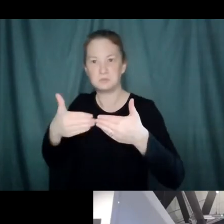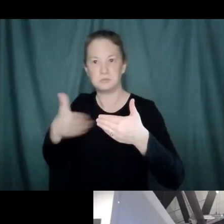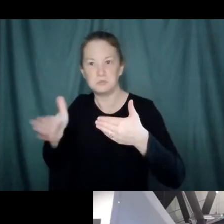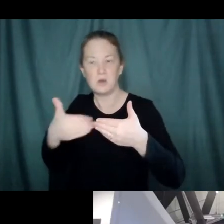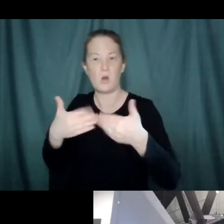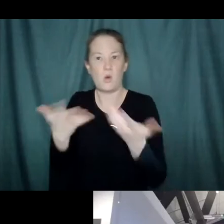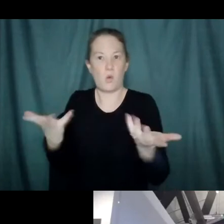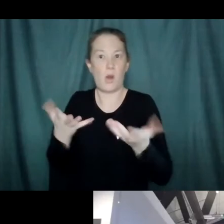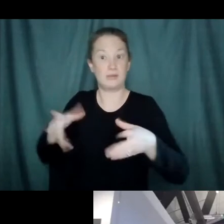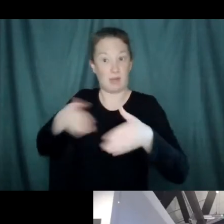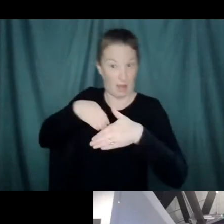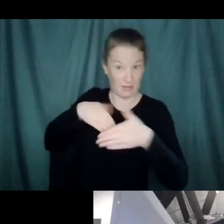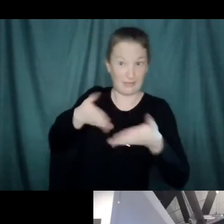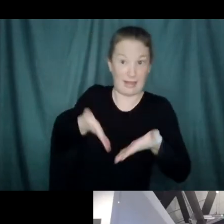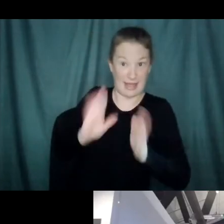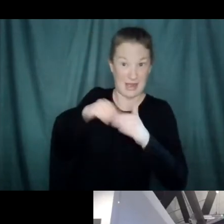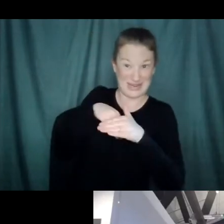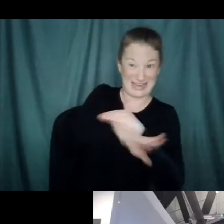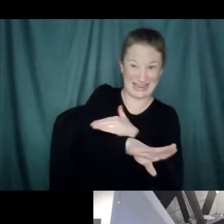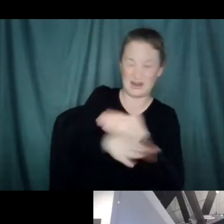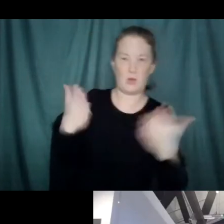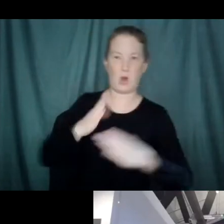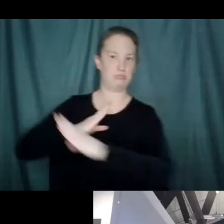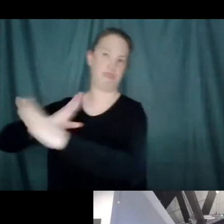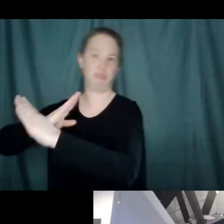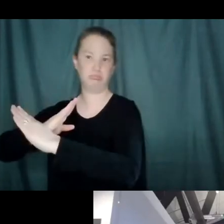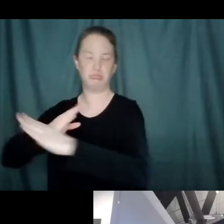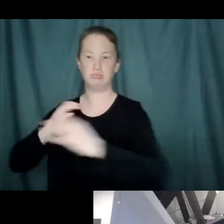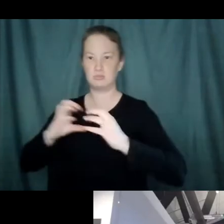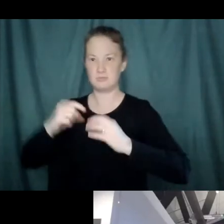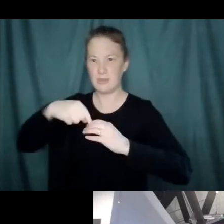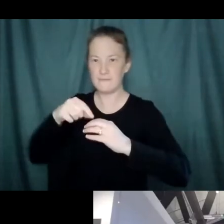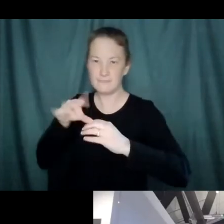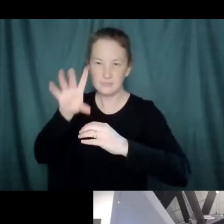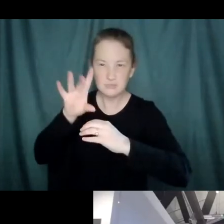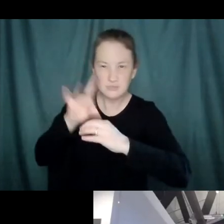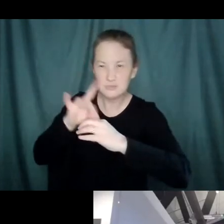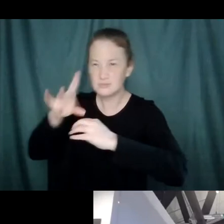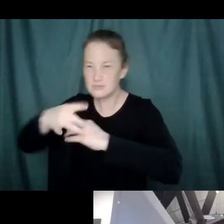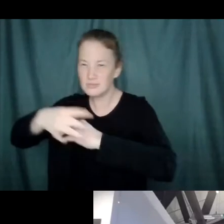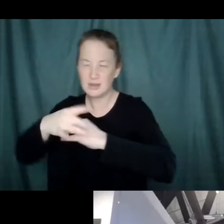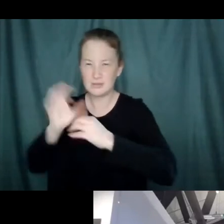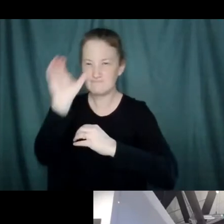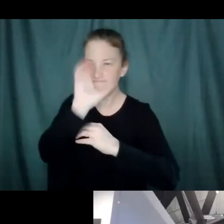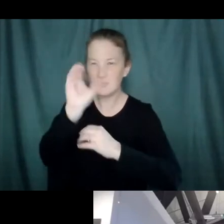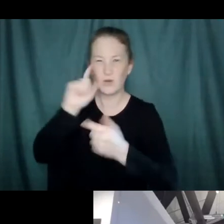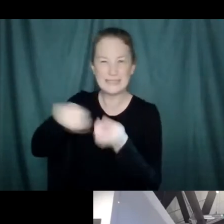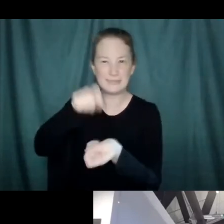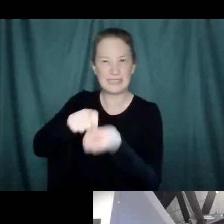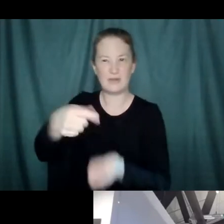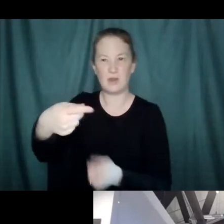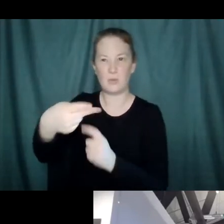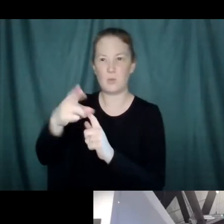They have receptors on their surface that look for particular proteins, and any of them,